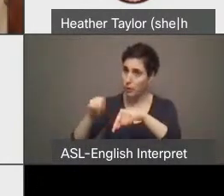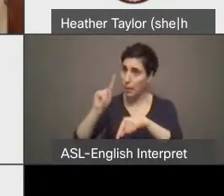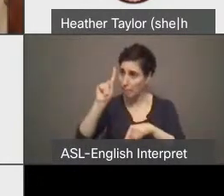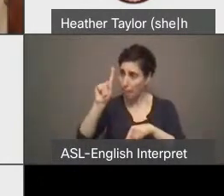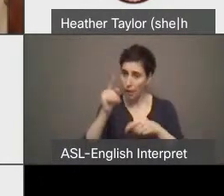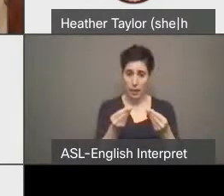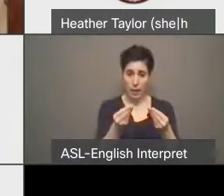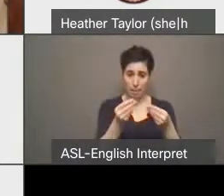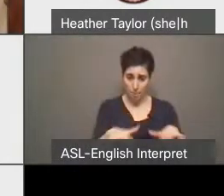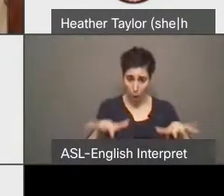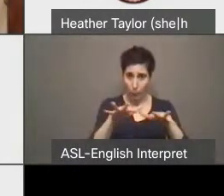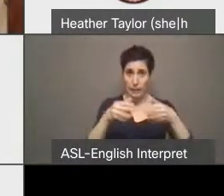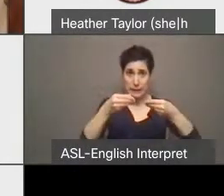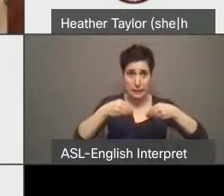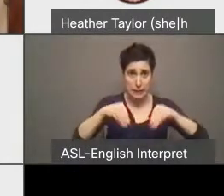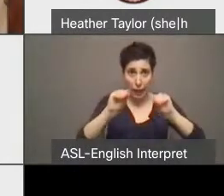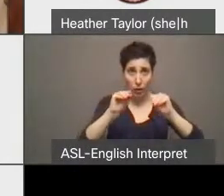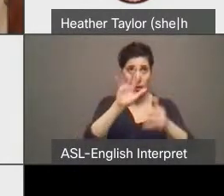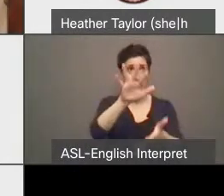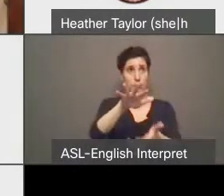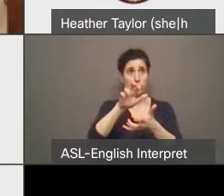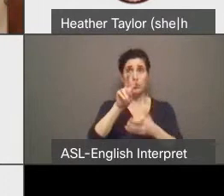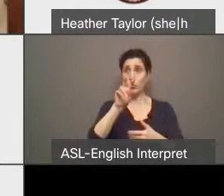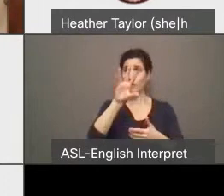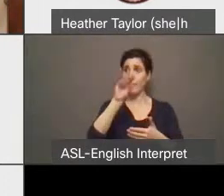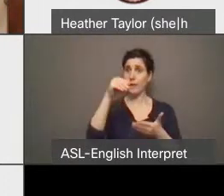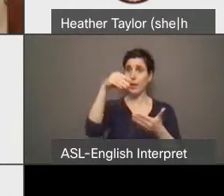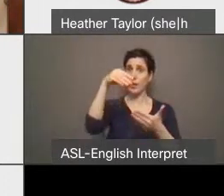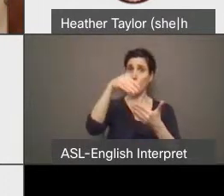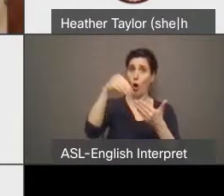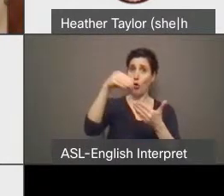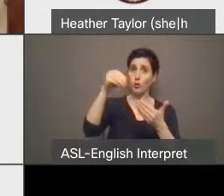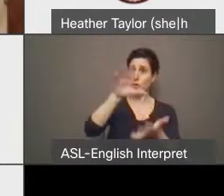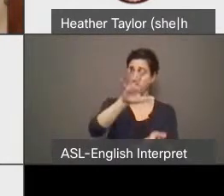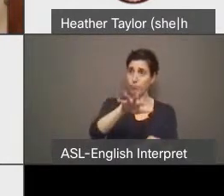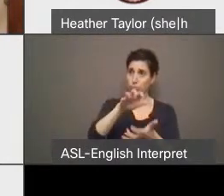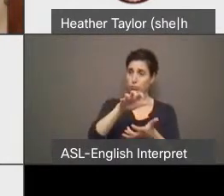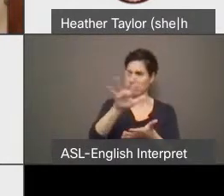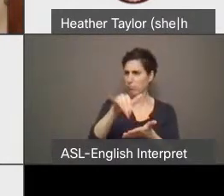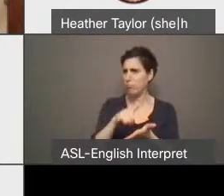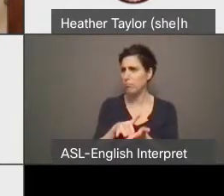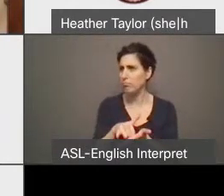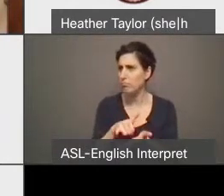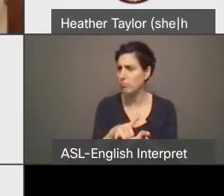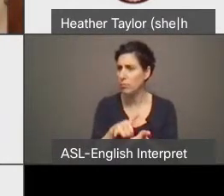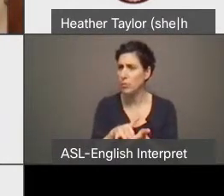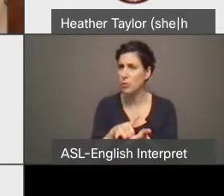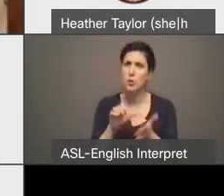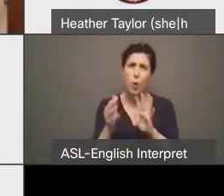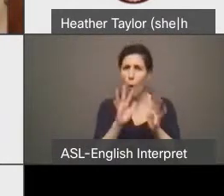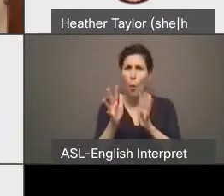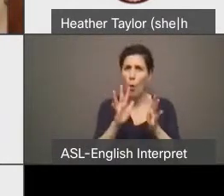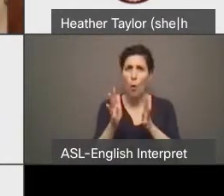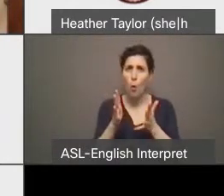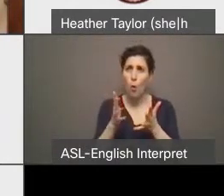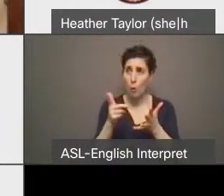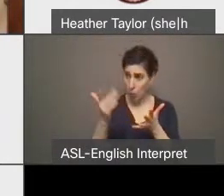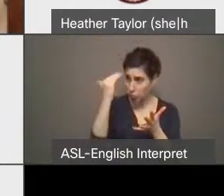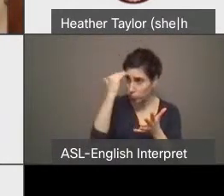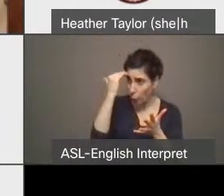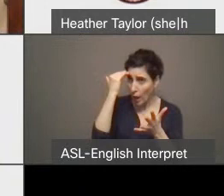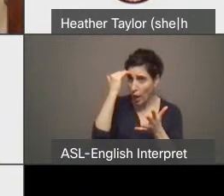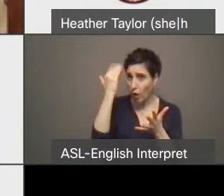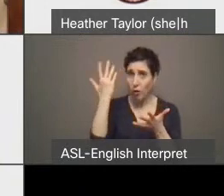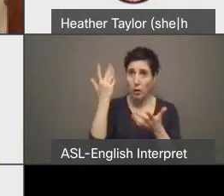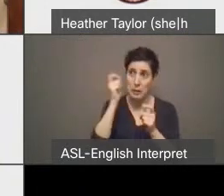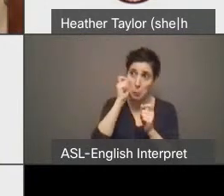properties. Um, and I guess that in the form of a question that was like, I hope it doesn't surprise you, it doesn't disrupt it surprise you.